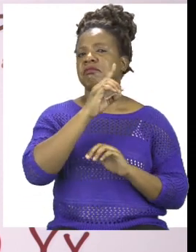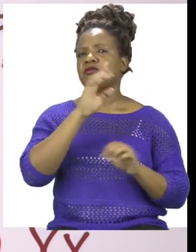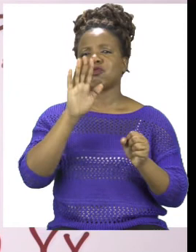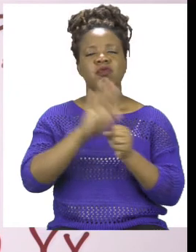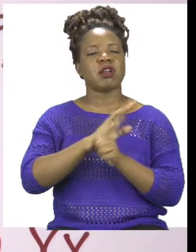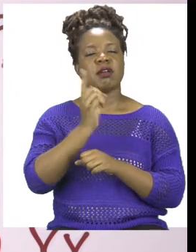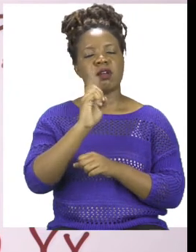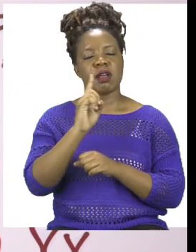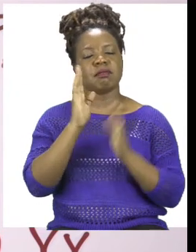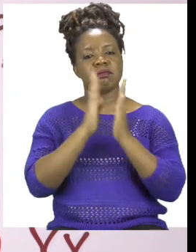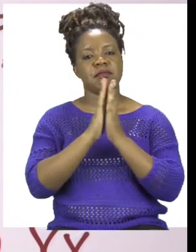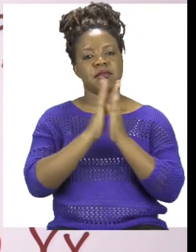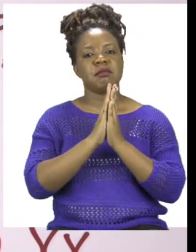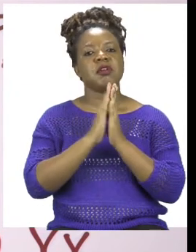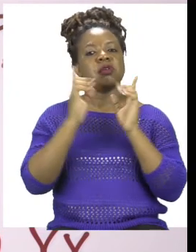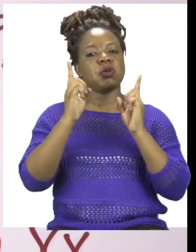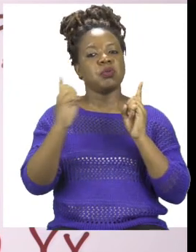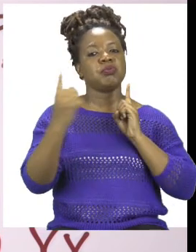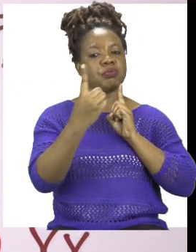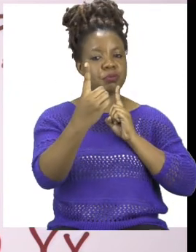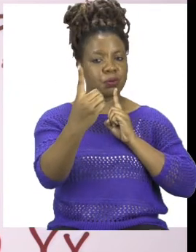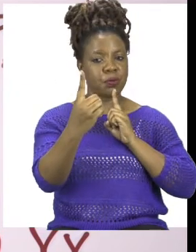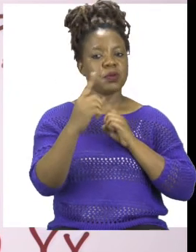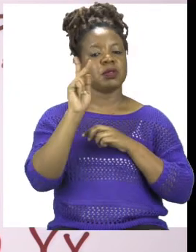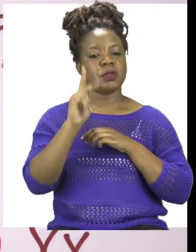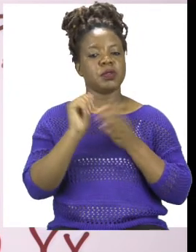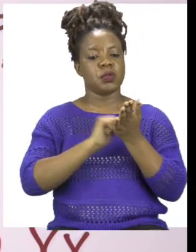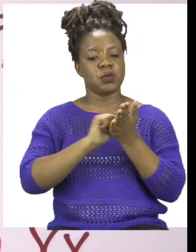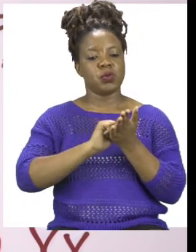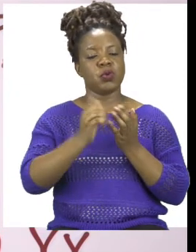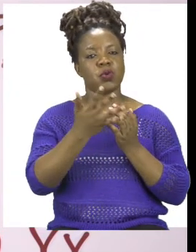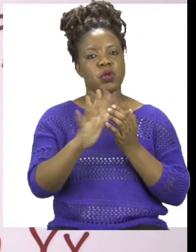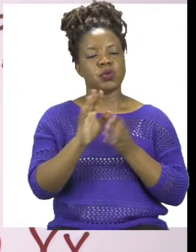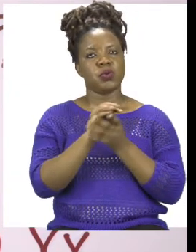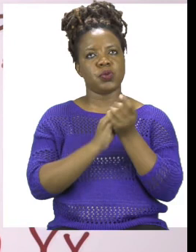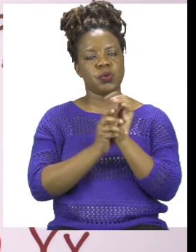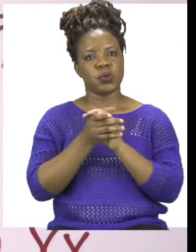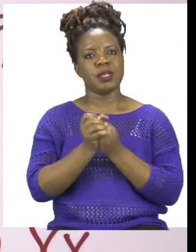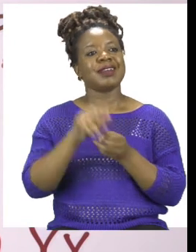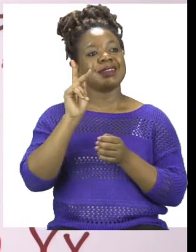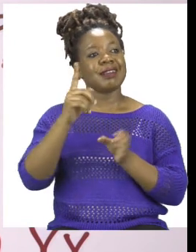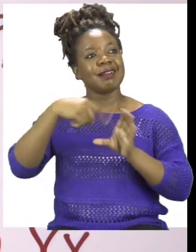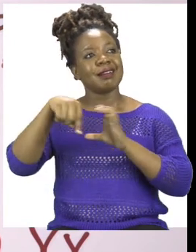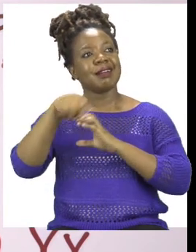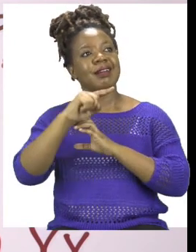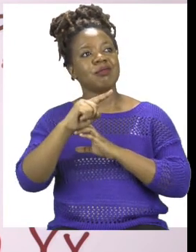as well as using soap and water. Don't forget to wear a mask when you are out in public.